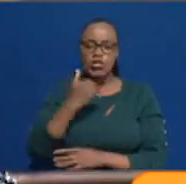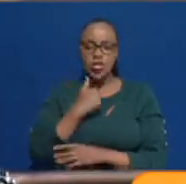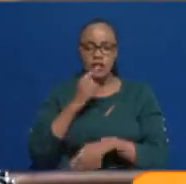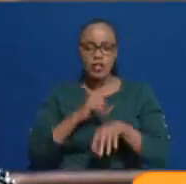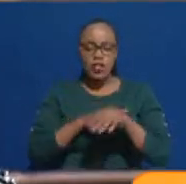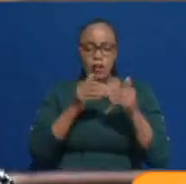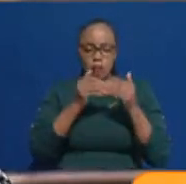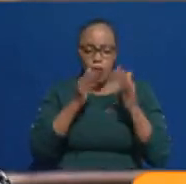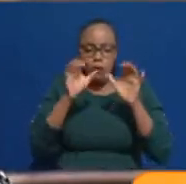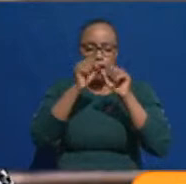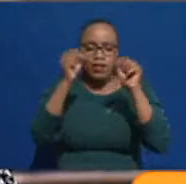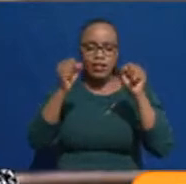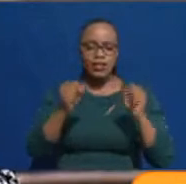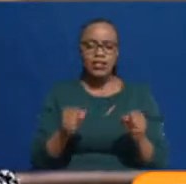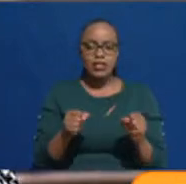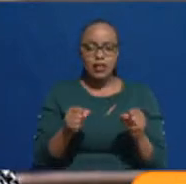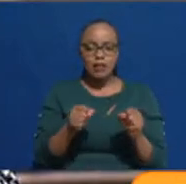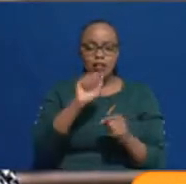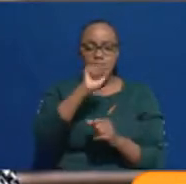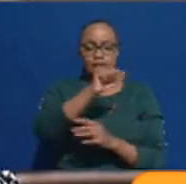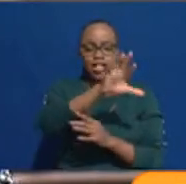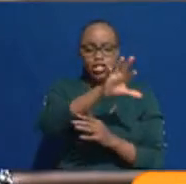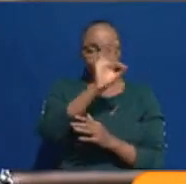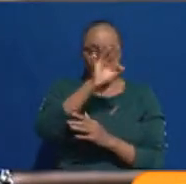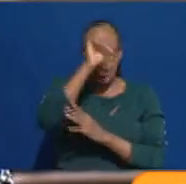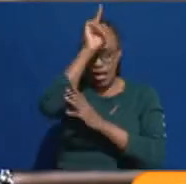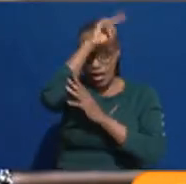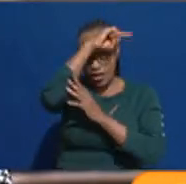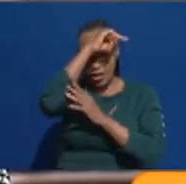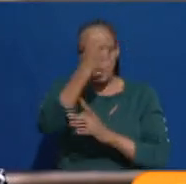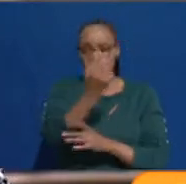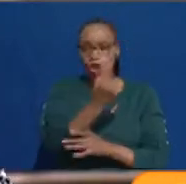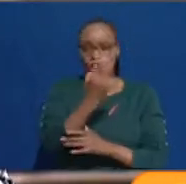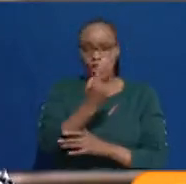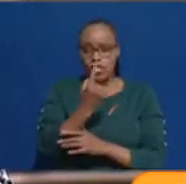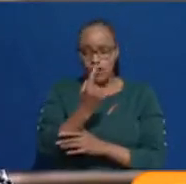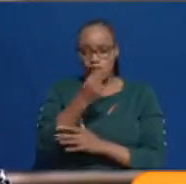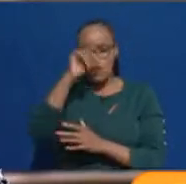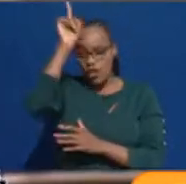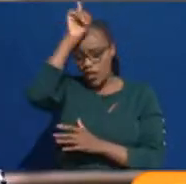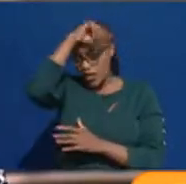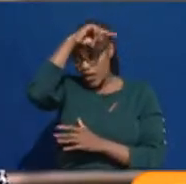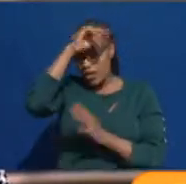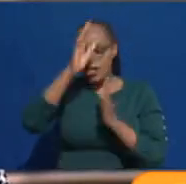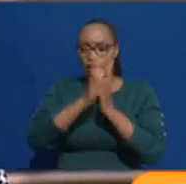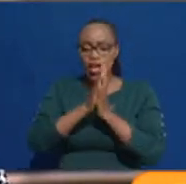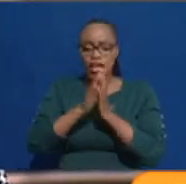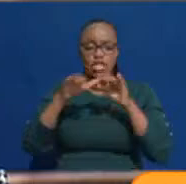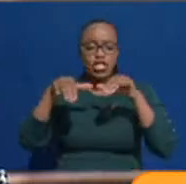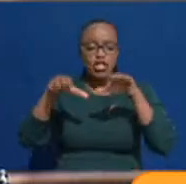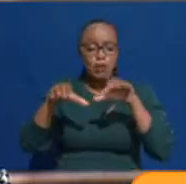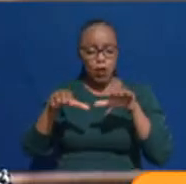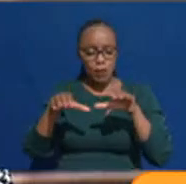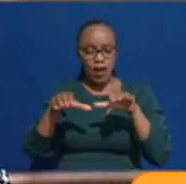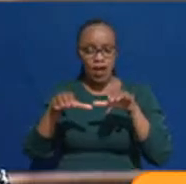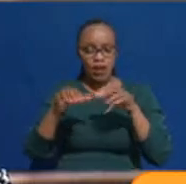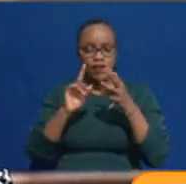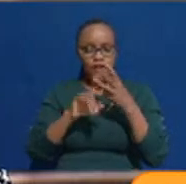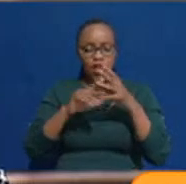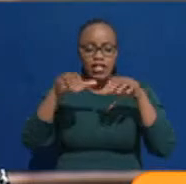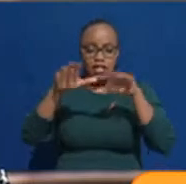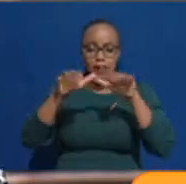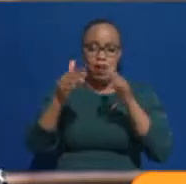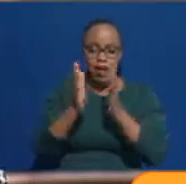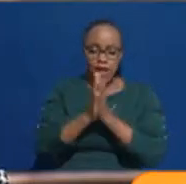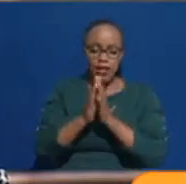we open the system, you can choose degree only, degree and diploma, diploma